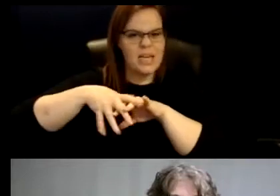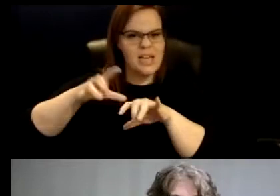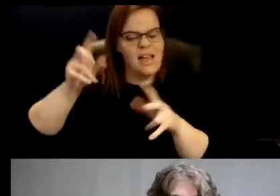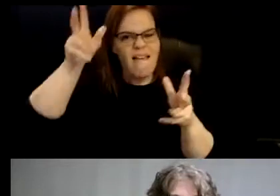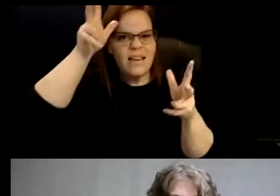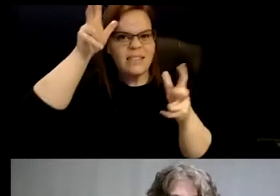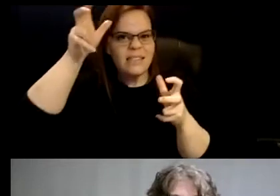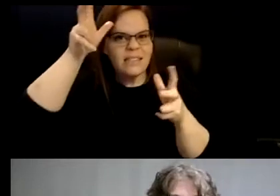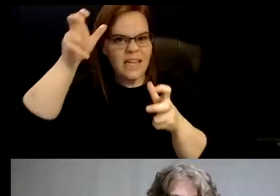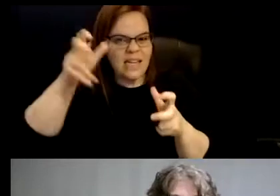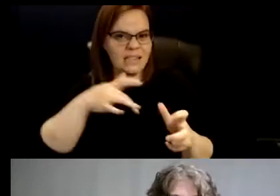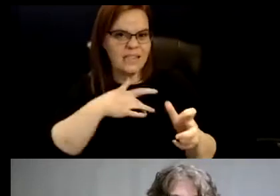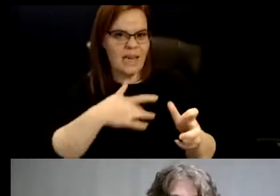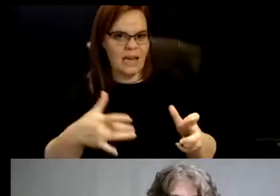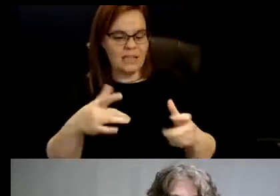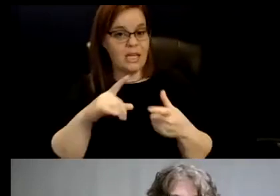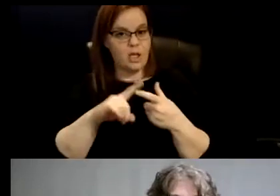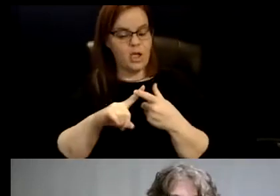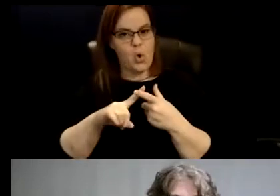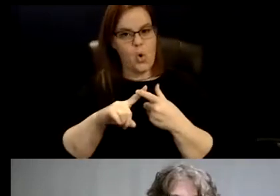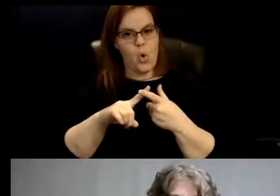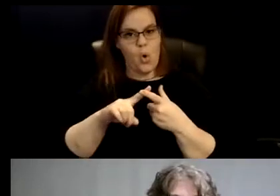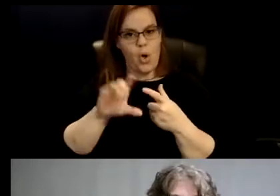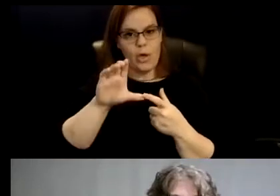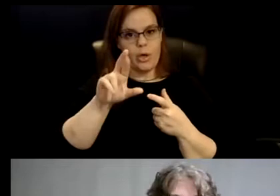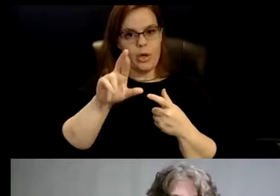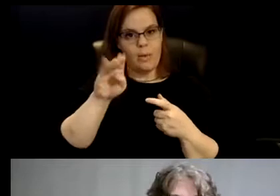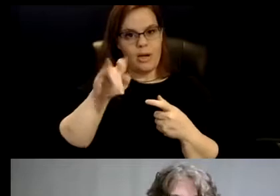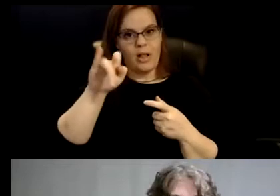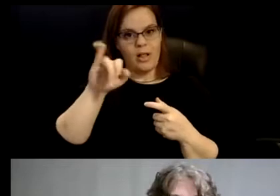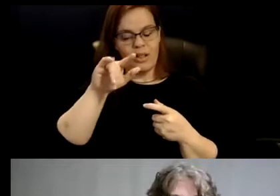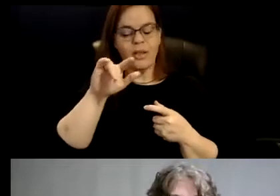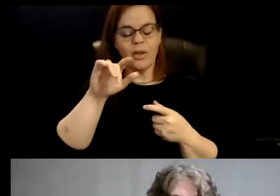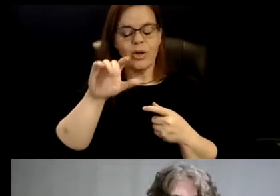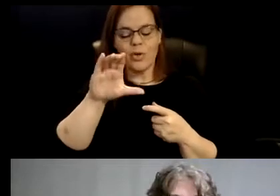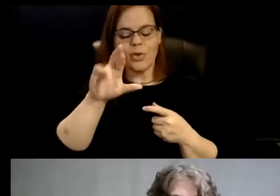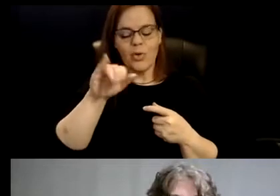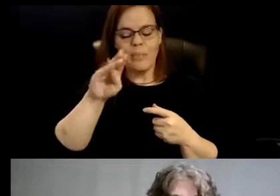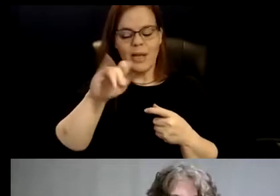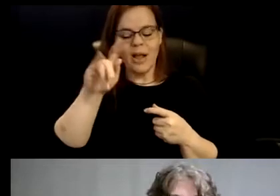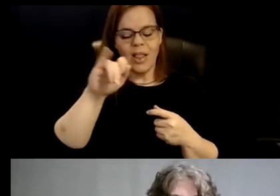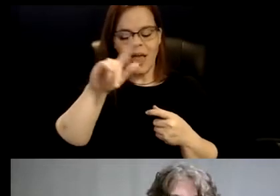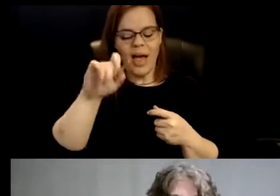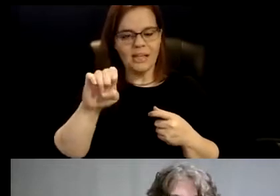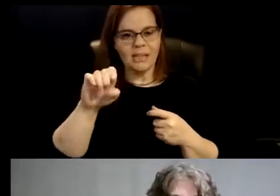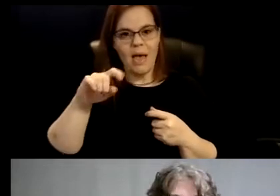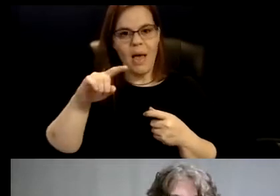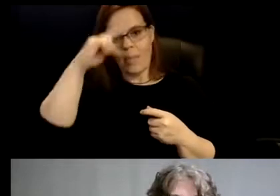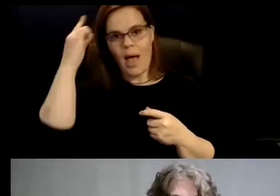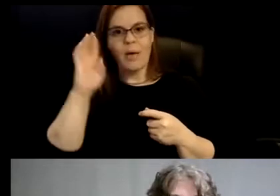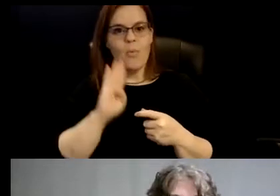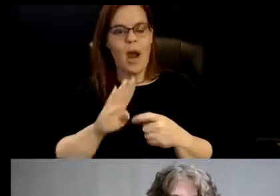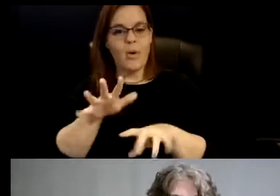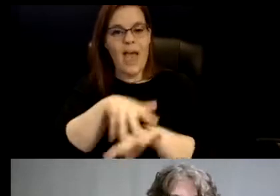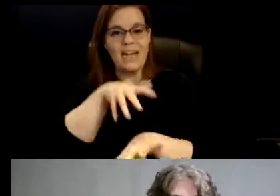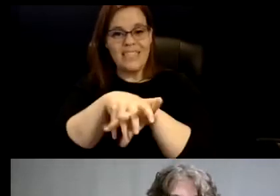criminalize and pathologize black, brown, indigenous to, uh, folks, body minds, period, then